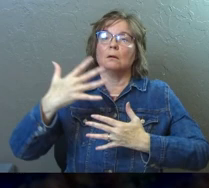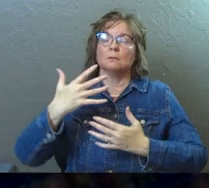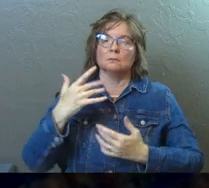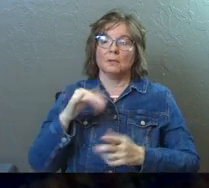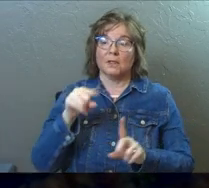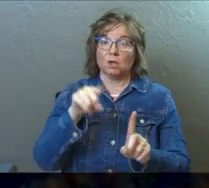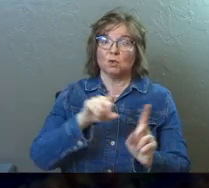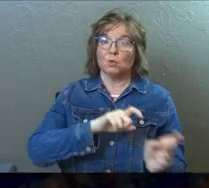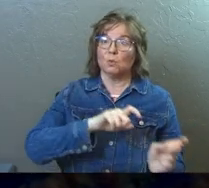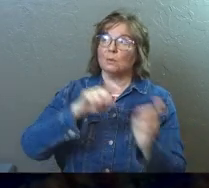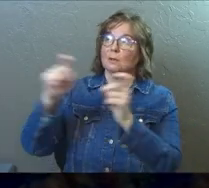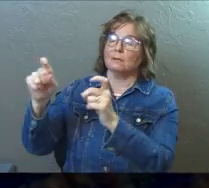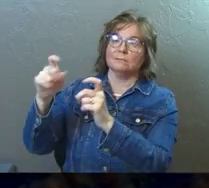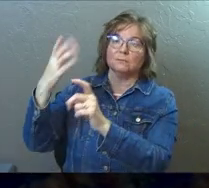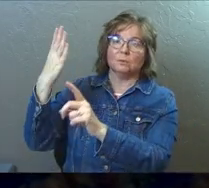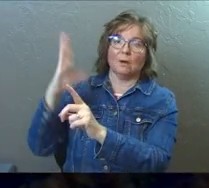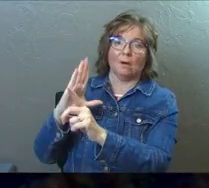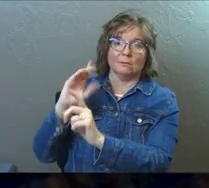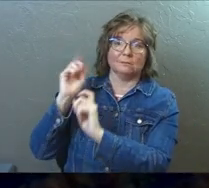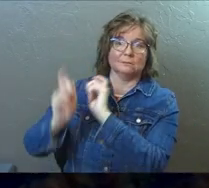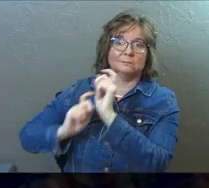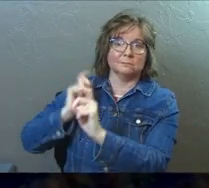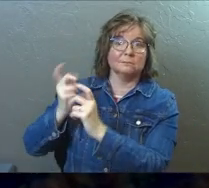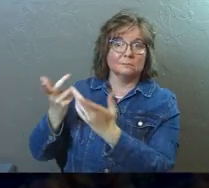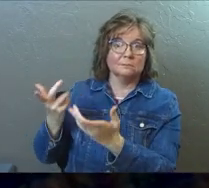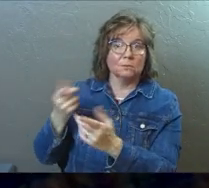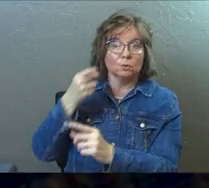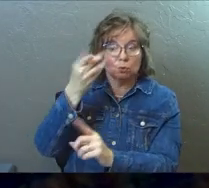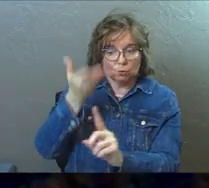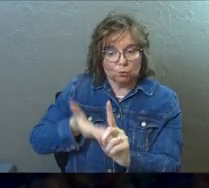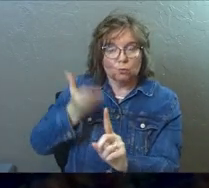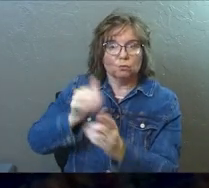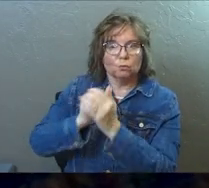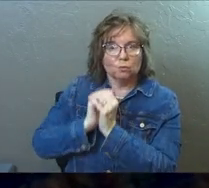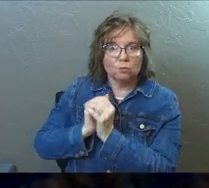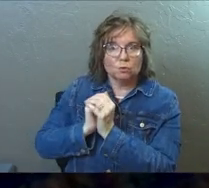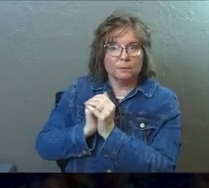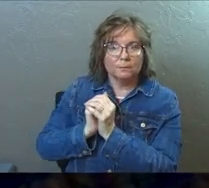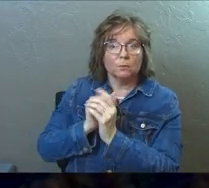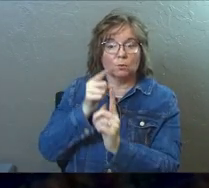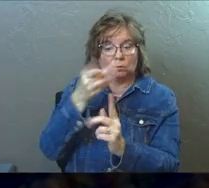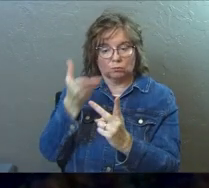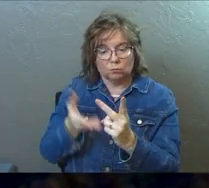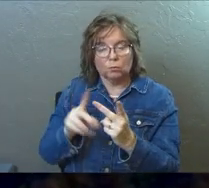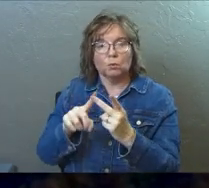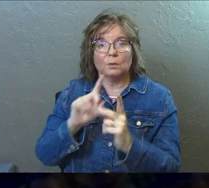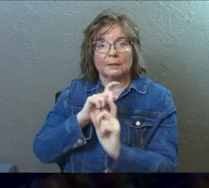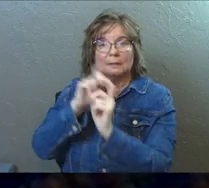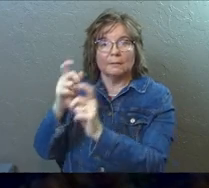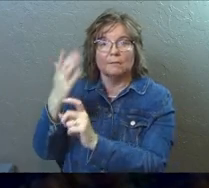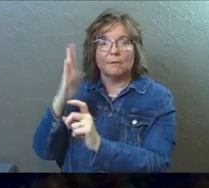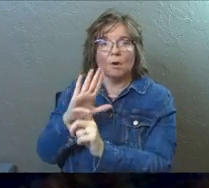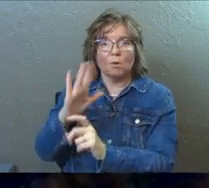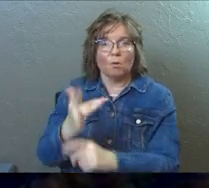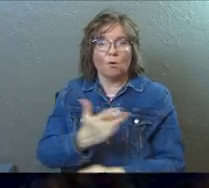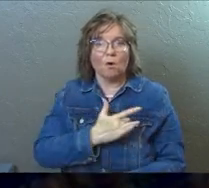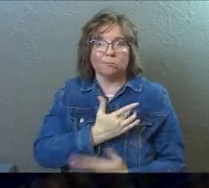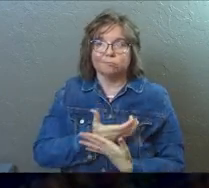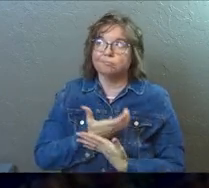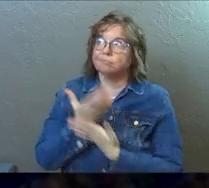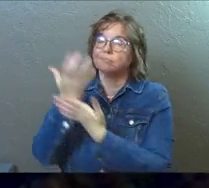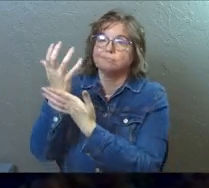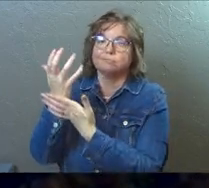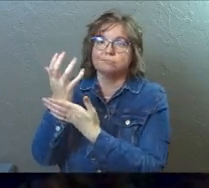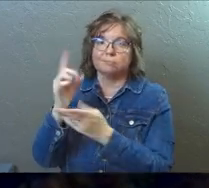that is you giving gifts to God, you're the one who's worshiping, you're the one who's giving God your heart,